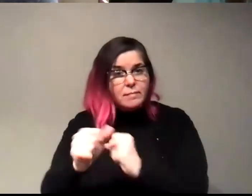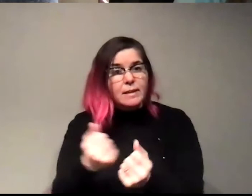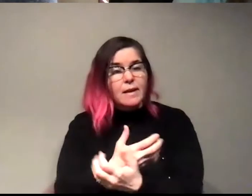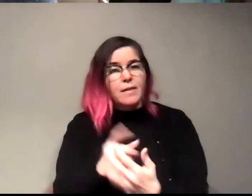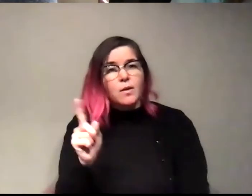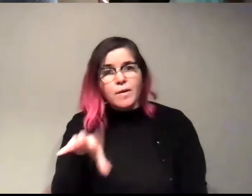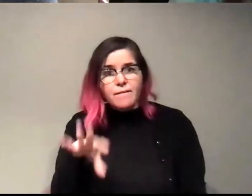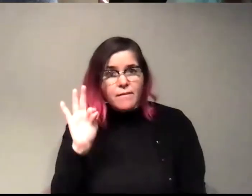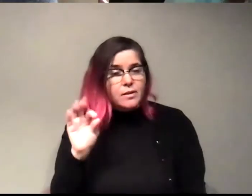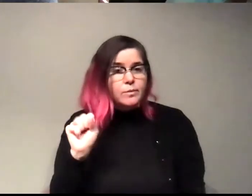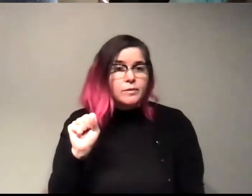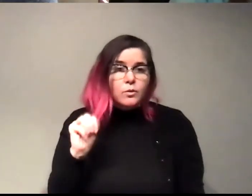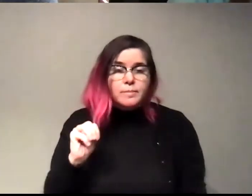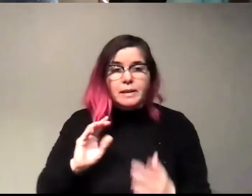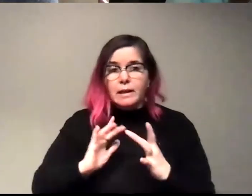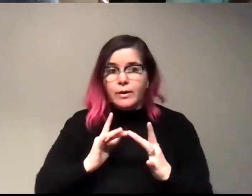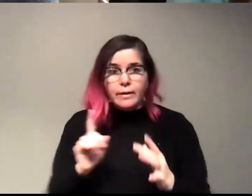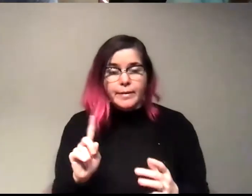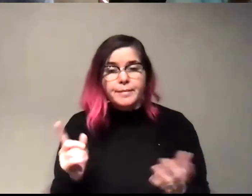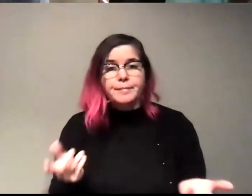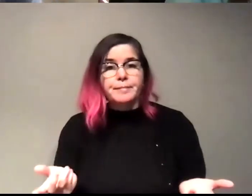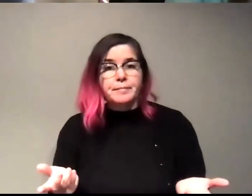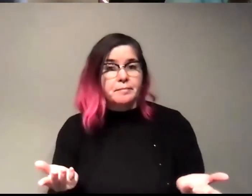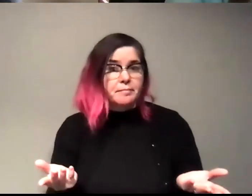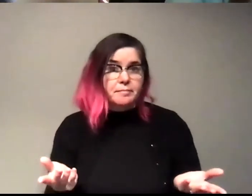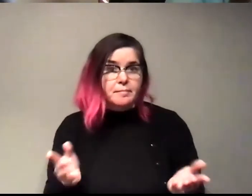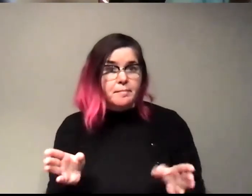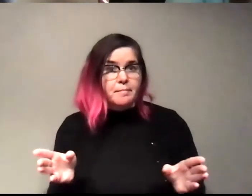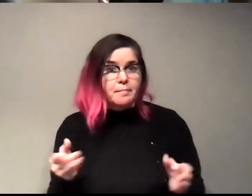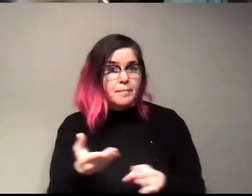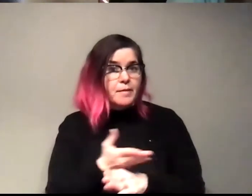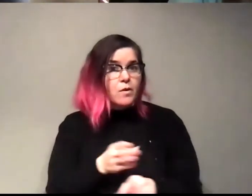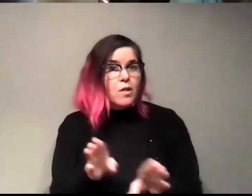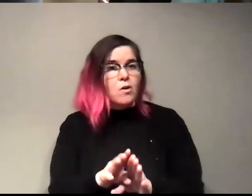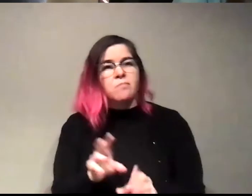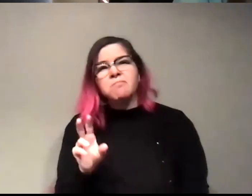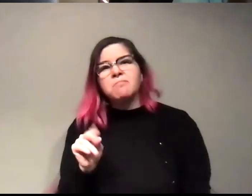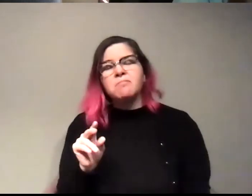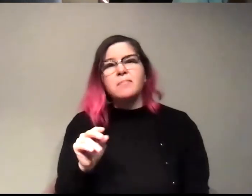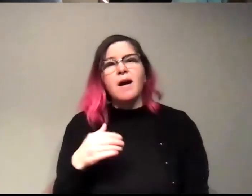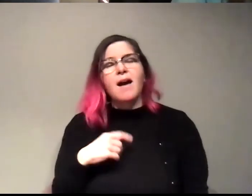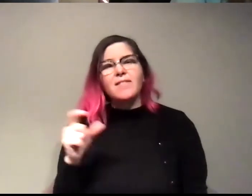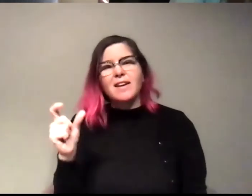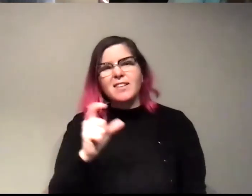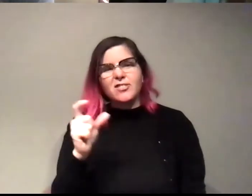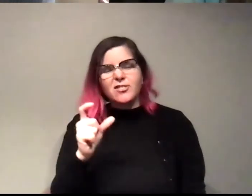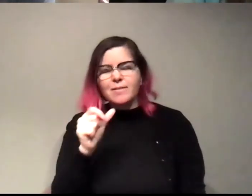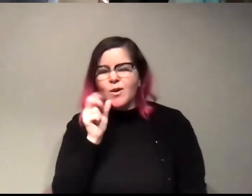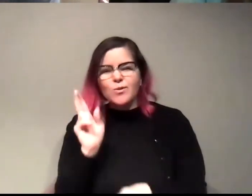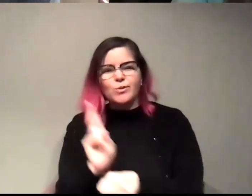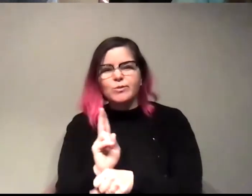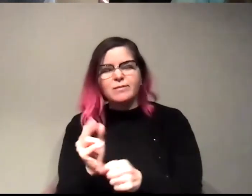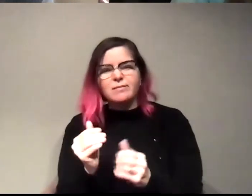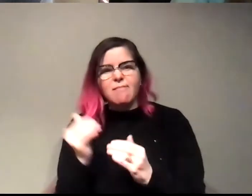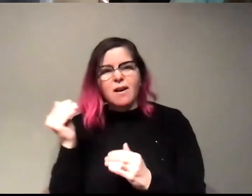that we can find you on the internet? Um, before we wrap up? Not too much. I have an Instagram, but I don't really use that much. Uh,